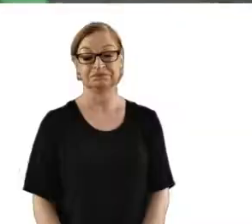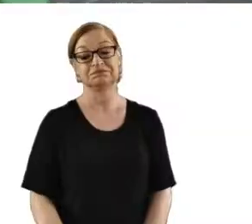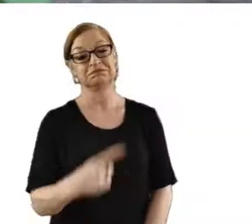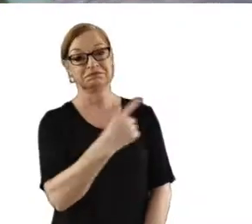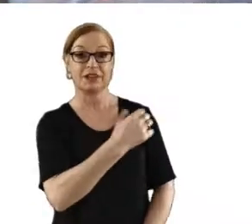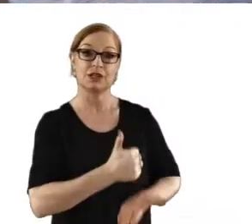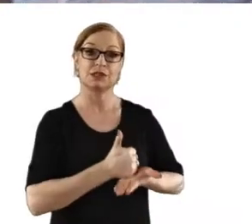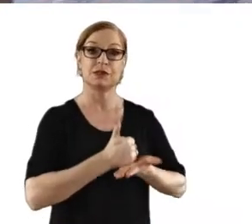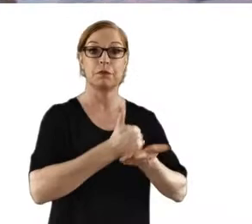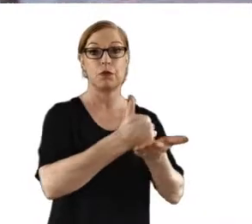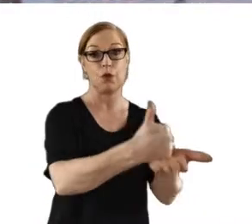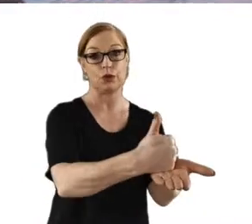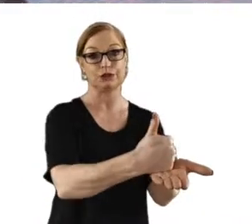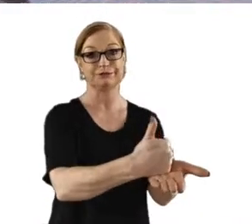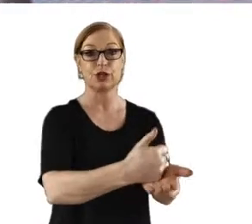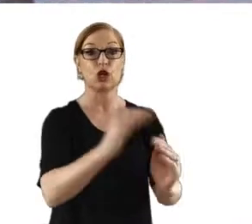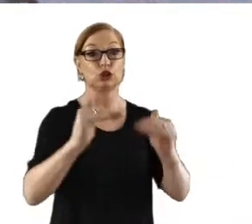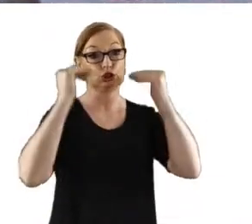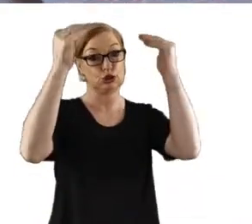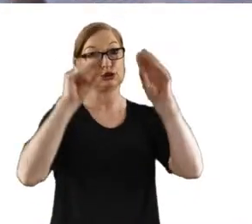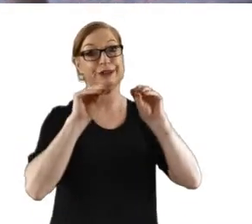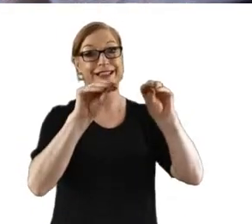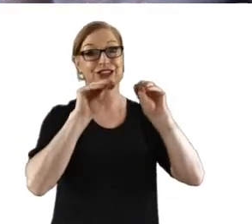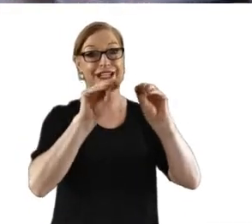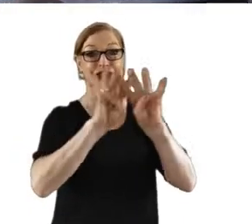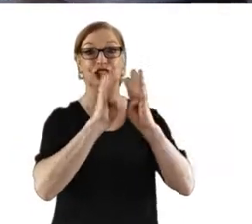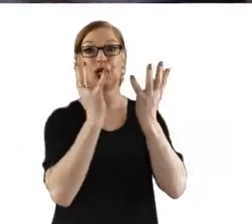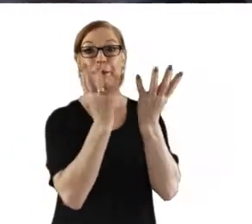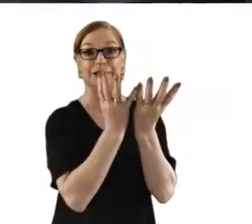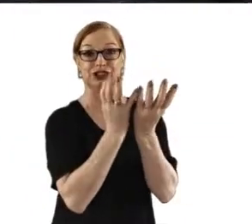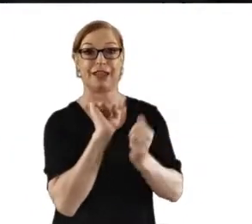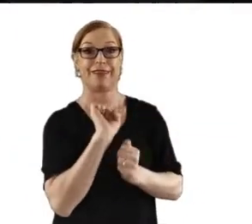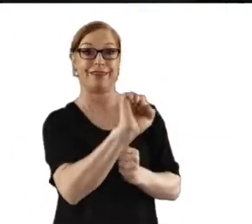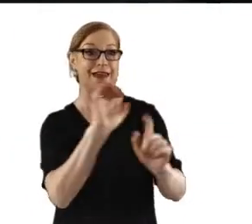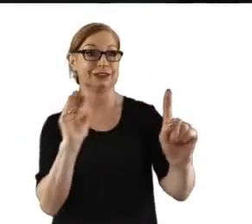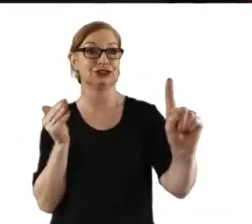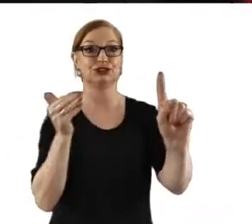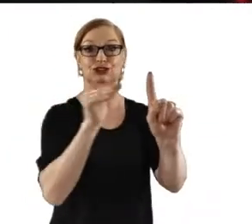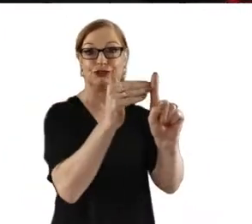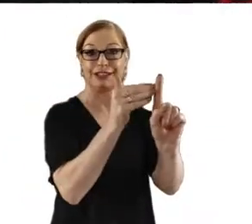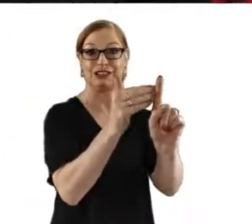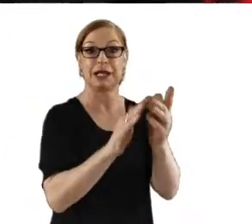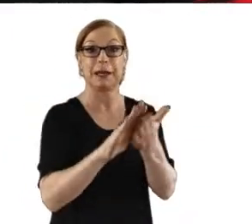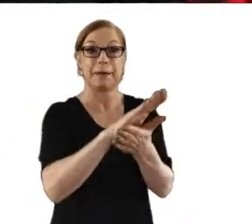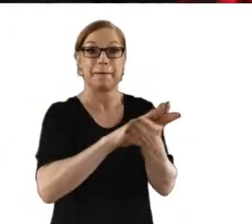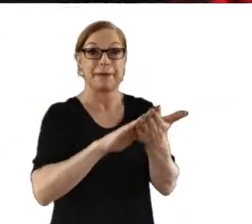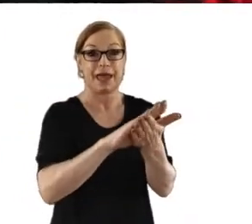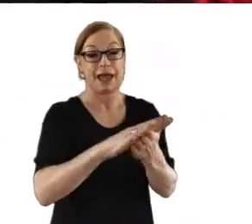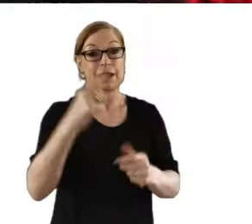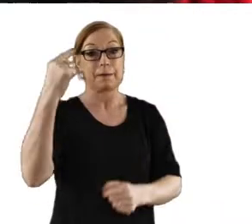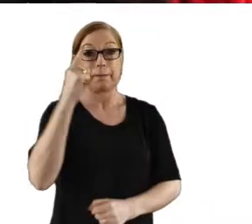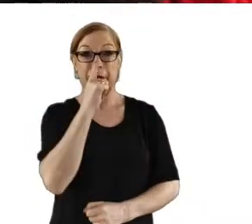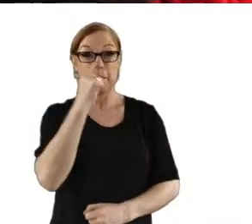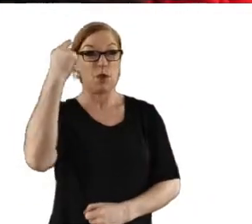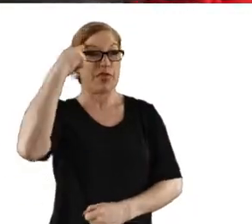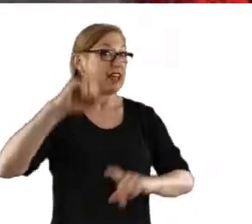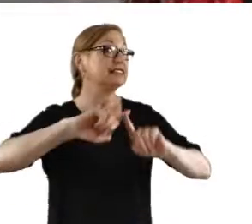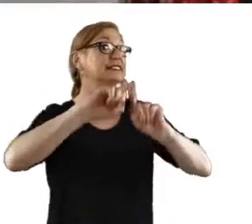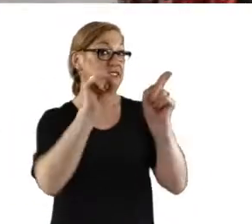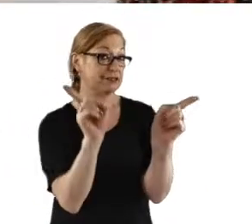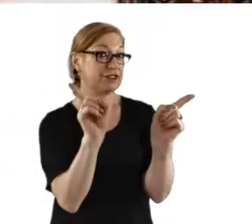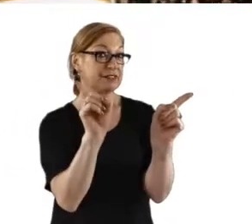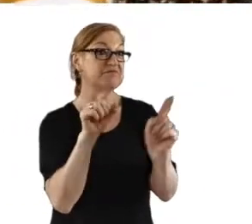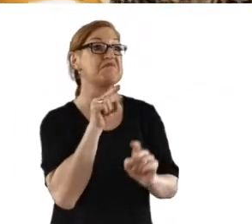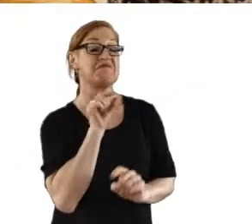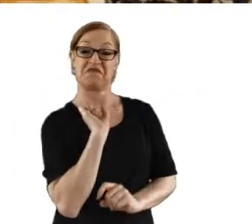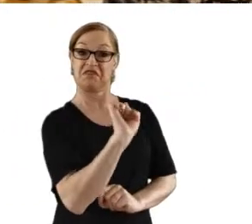Ako Aotearoa support the Tertiary Education Commission to ensure the needs of neurodiverse people are met, which aligns with